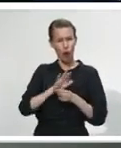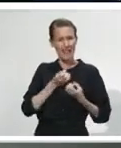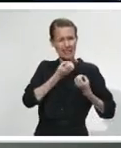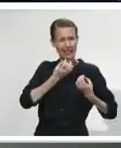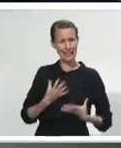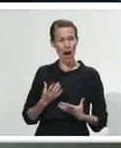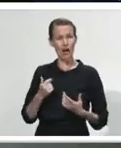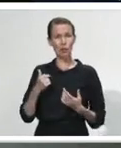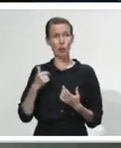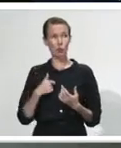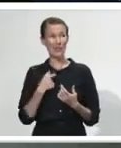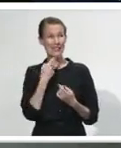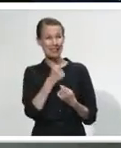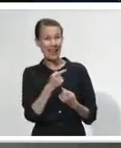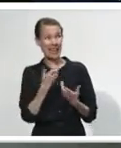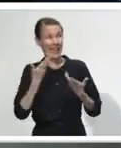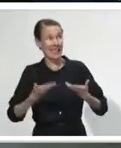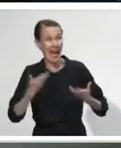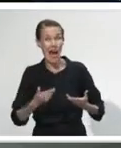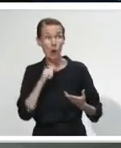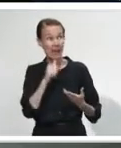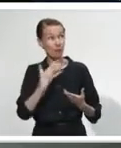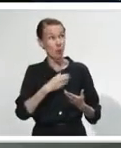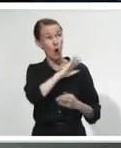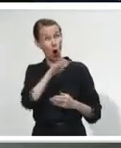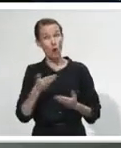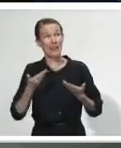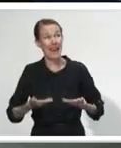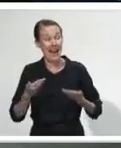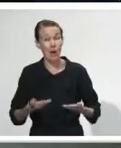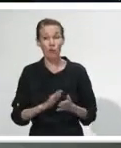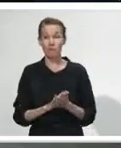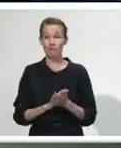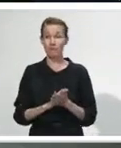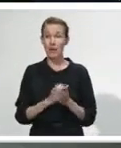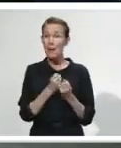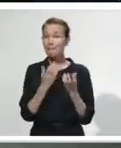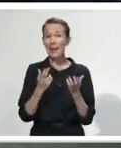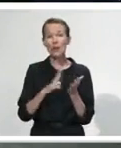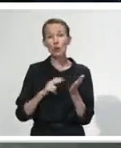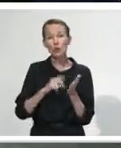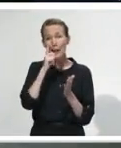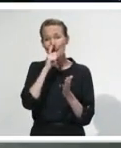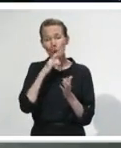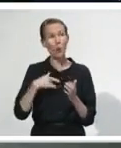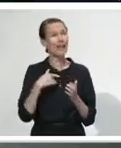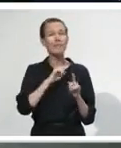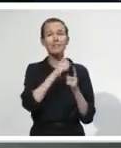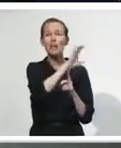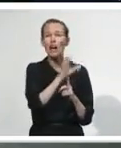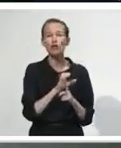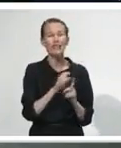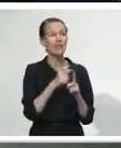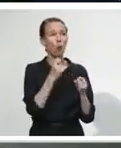Zealanders using the windows that were available for travel. Many New Zealanders who are overseas are resident overseas. They live there. They have jobs there. They have family